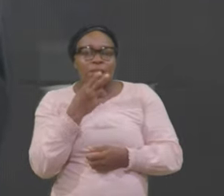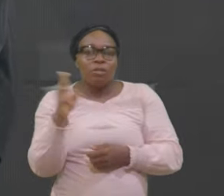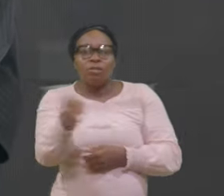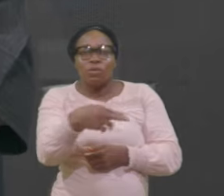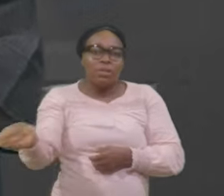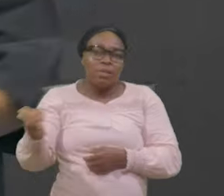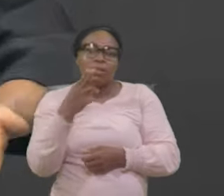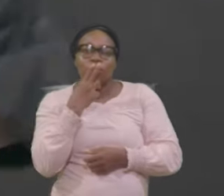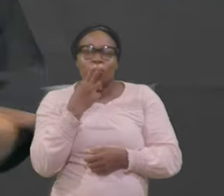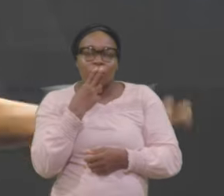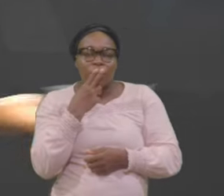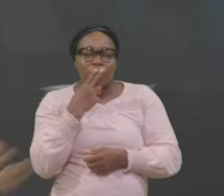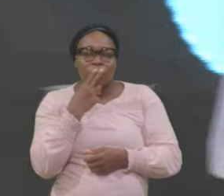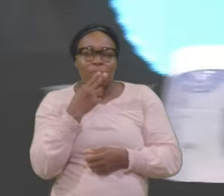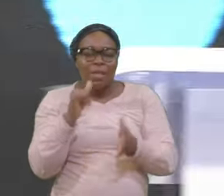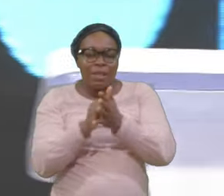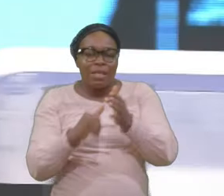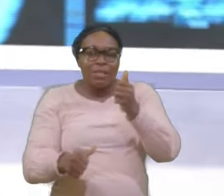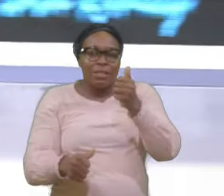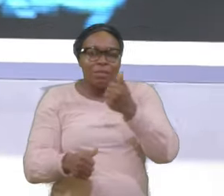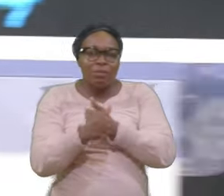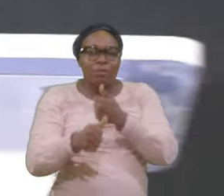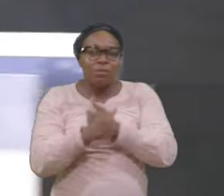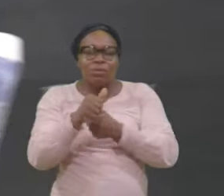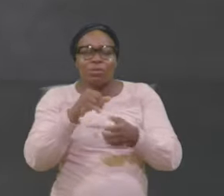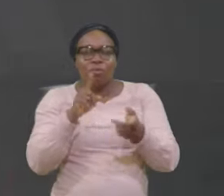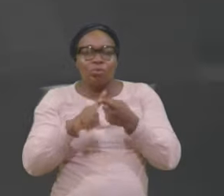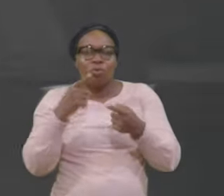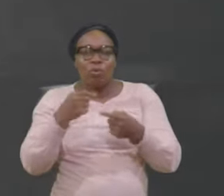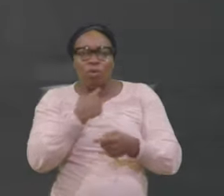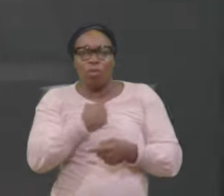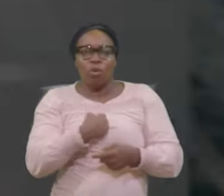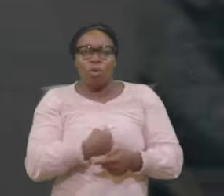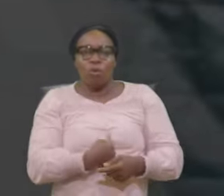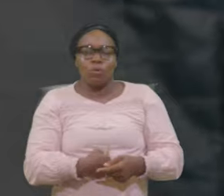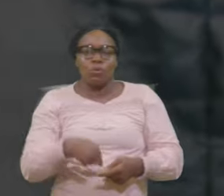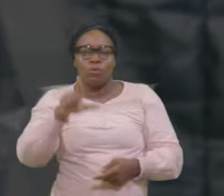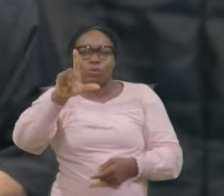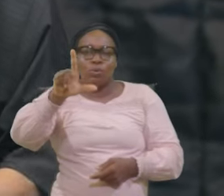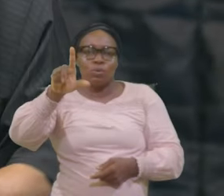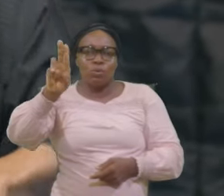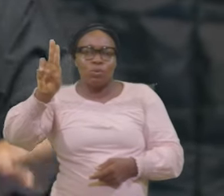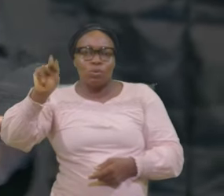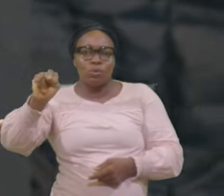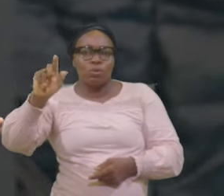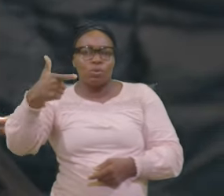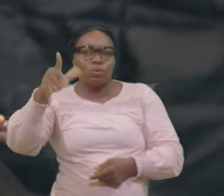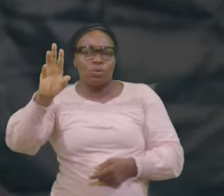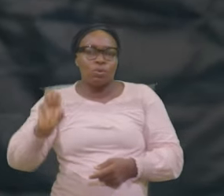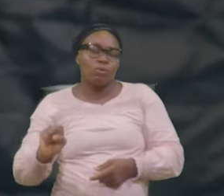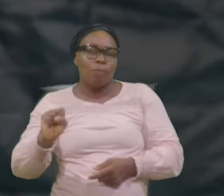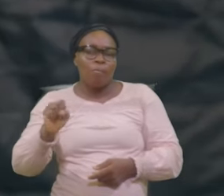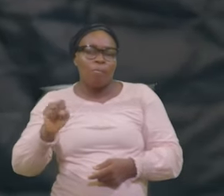lungs And then By smoking Marijuana Weeds All